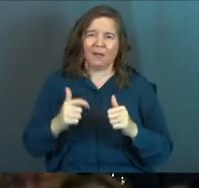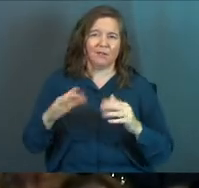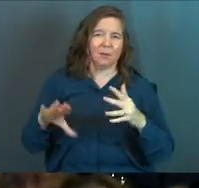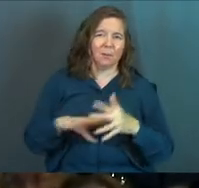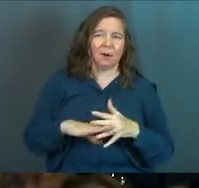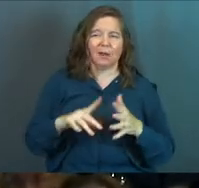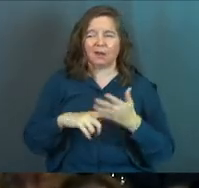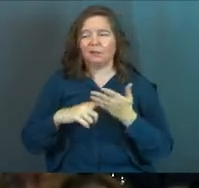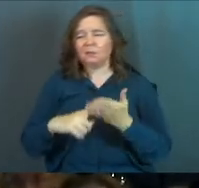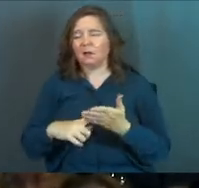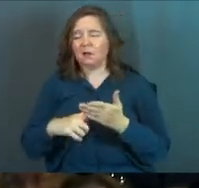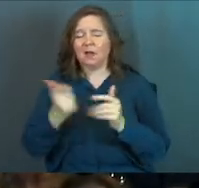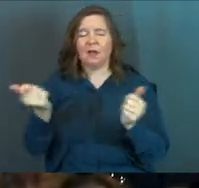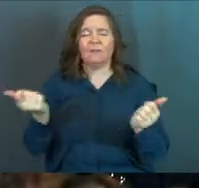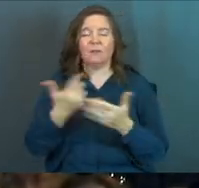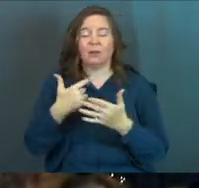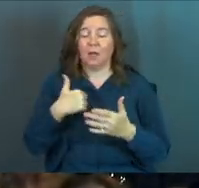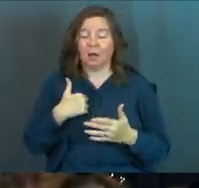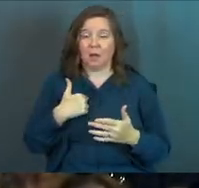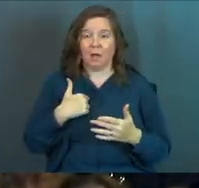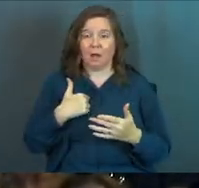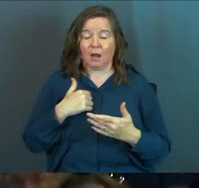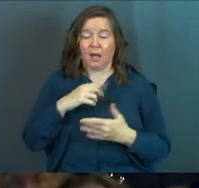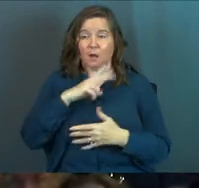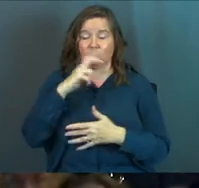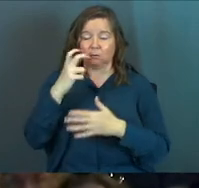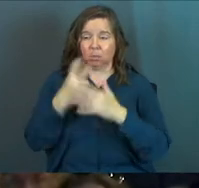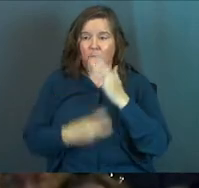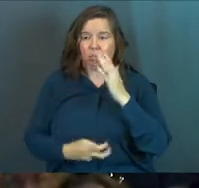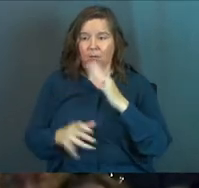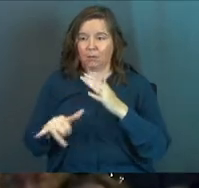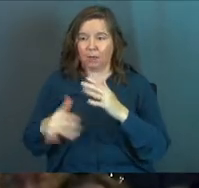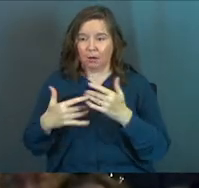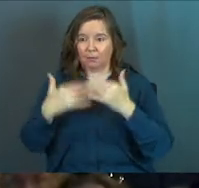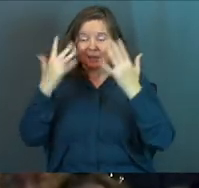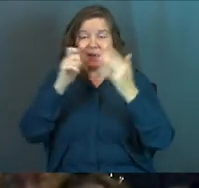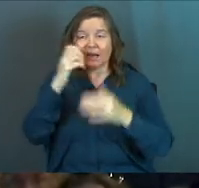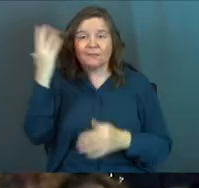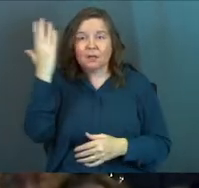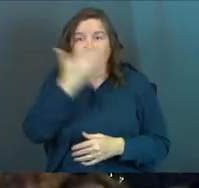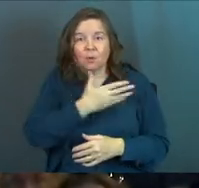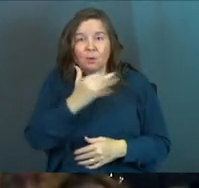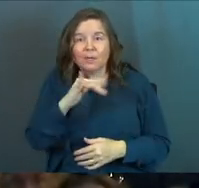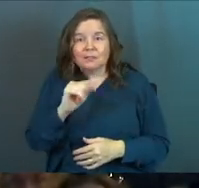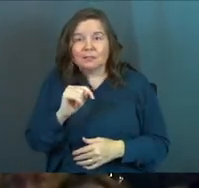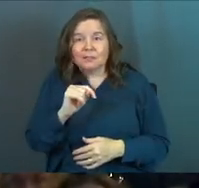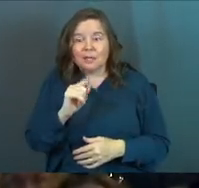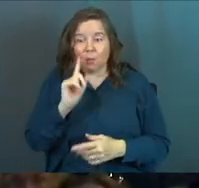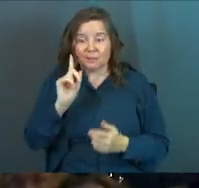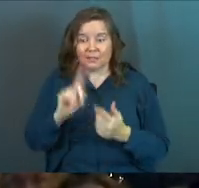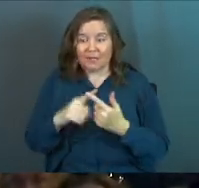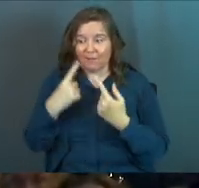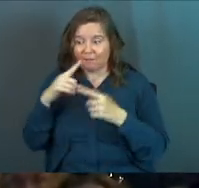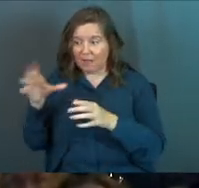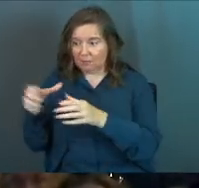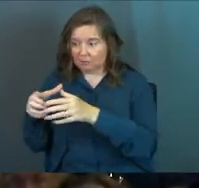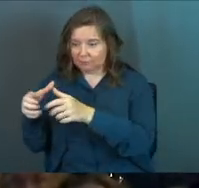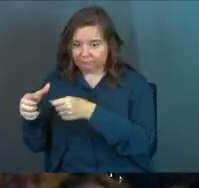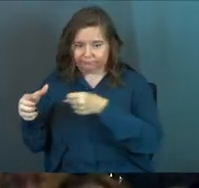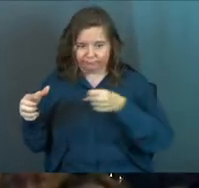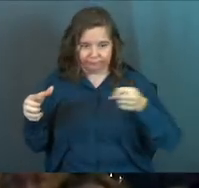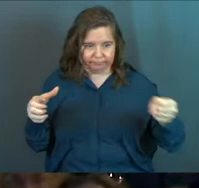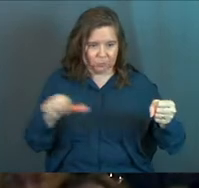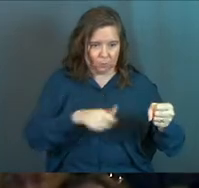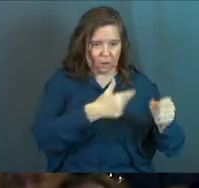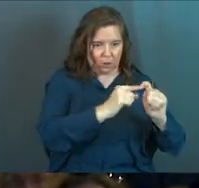break, every discussion. And I was so immersed in it that I didn't even realize it. It wasn't until I finally left that